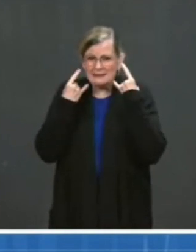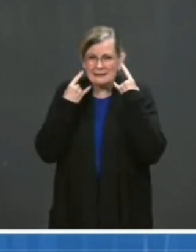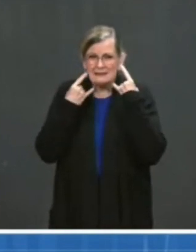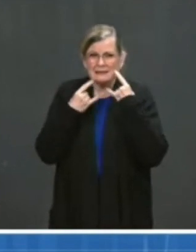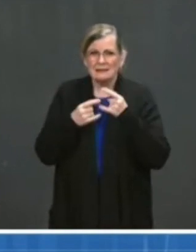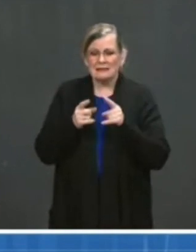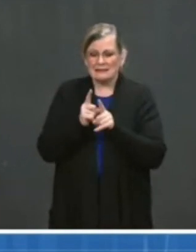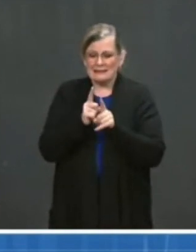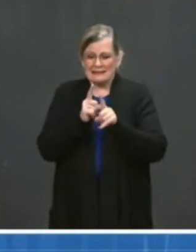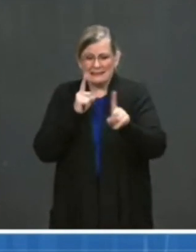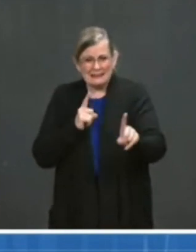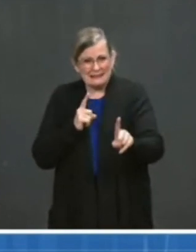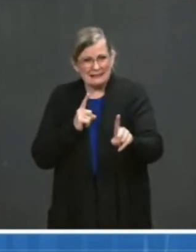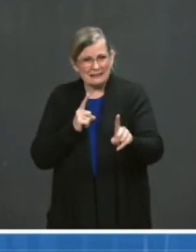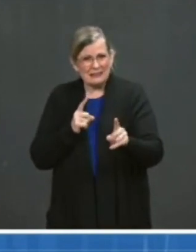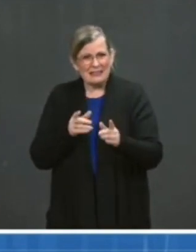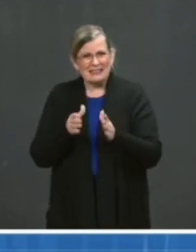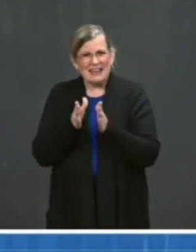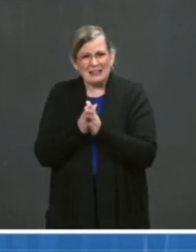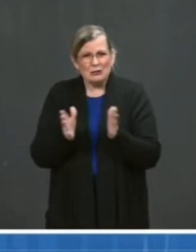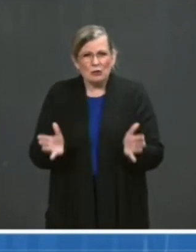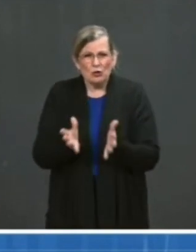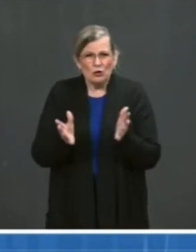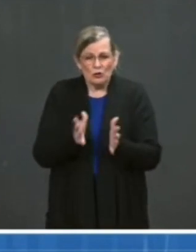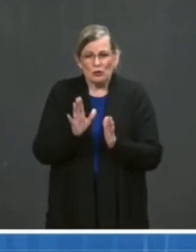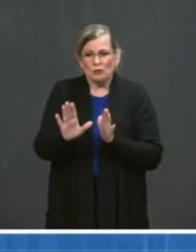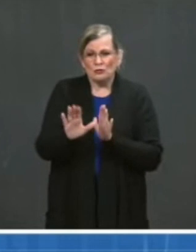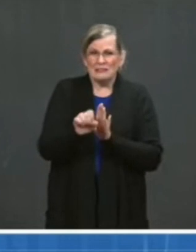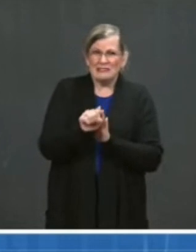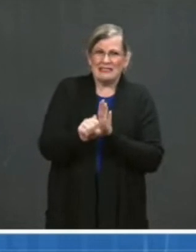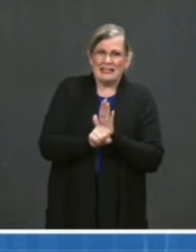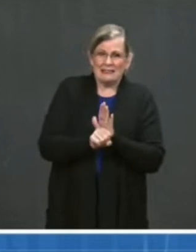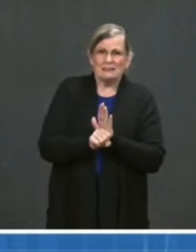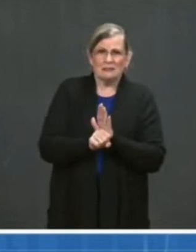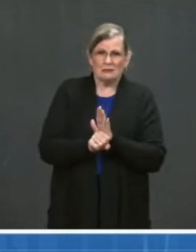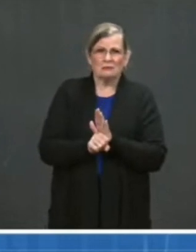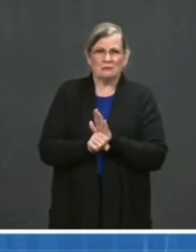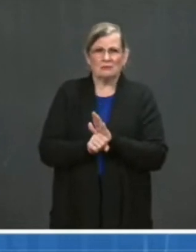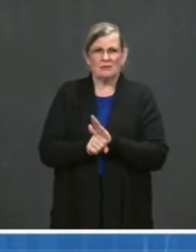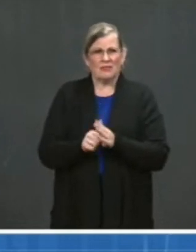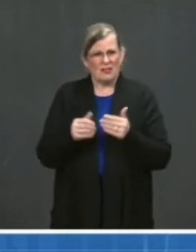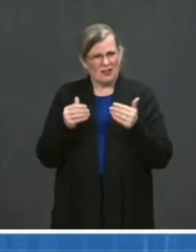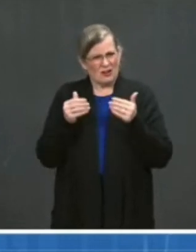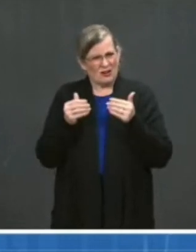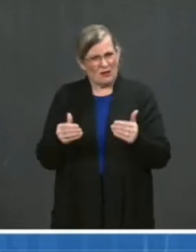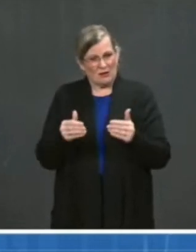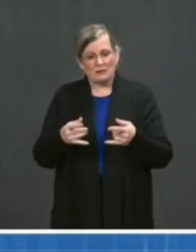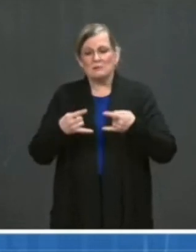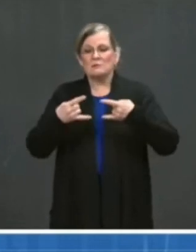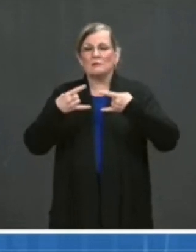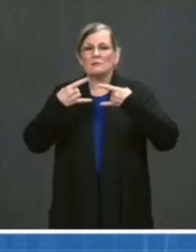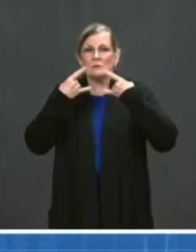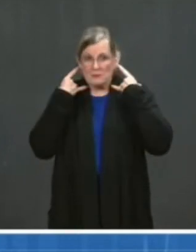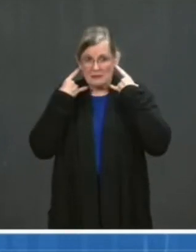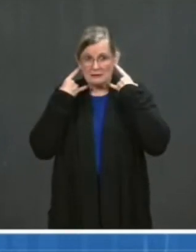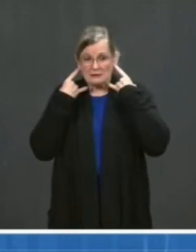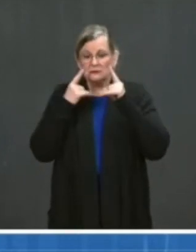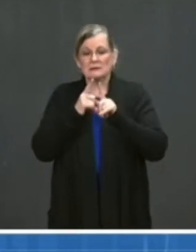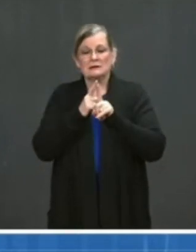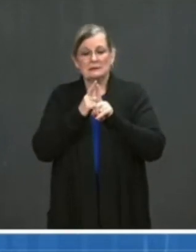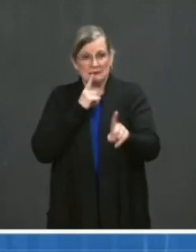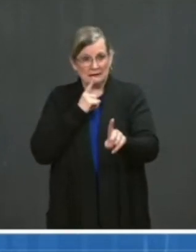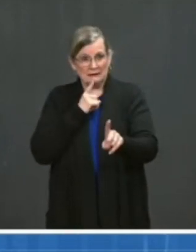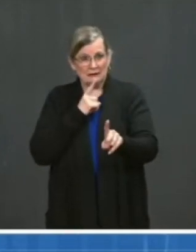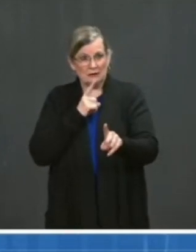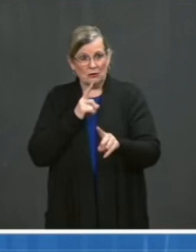Wear a mask, socially distance, and get vaccinated when it's your turn. And with that, let me turn it